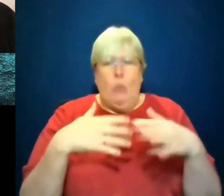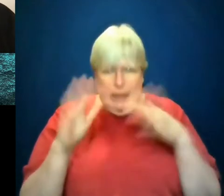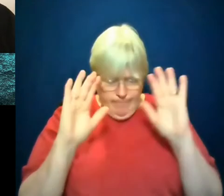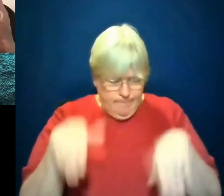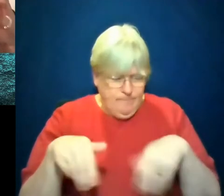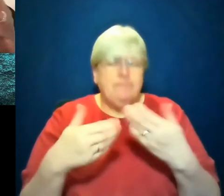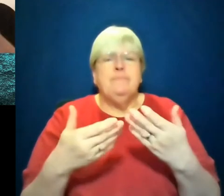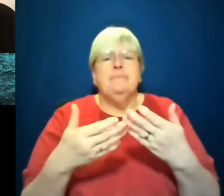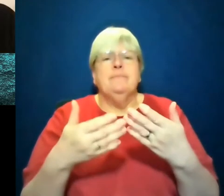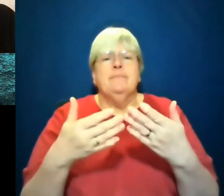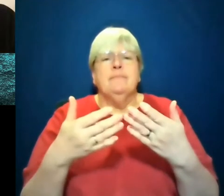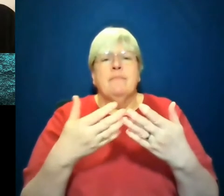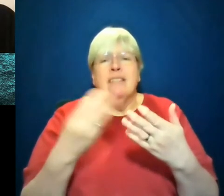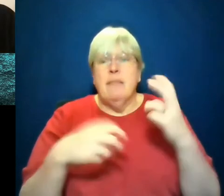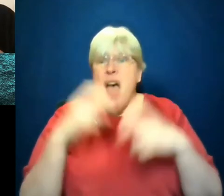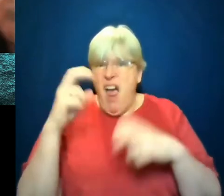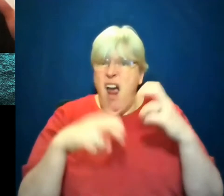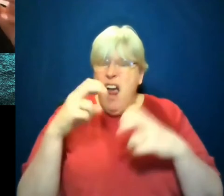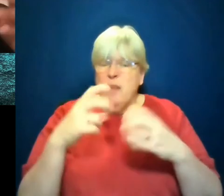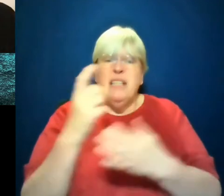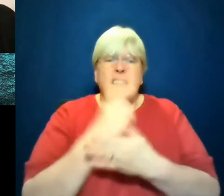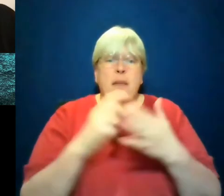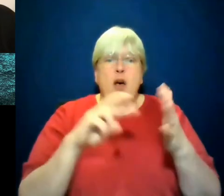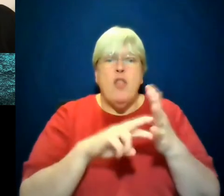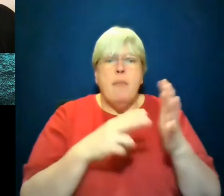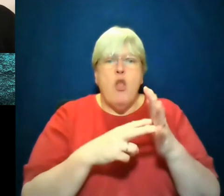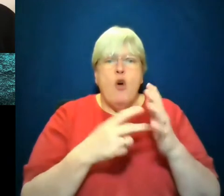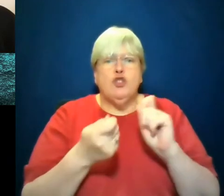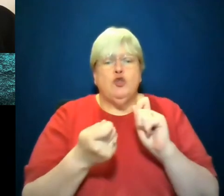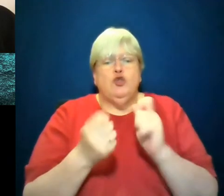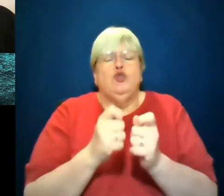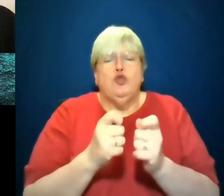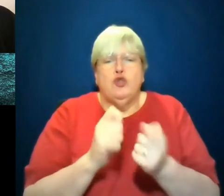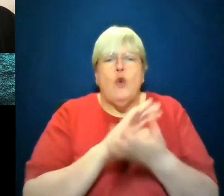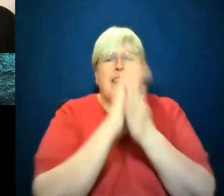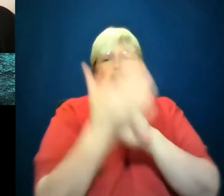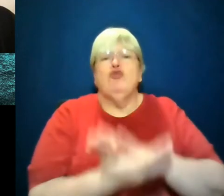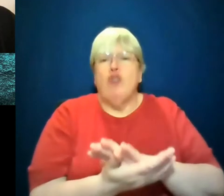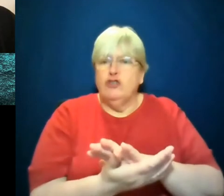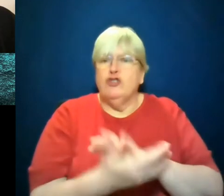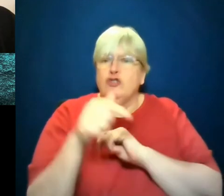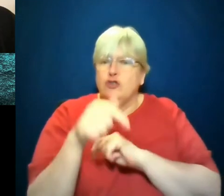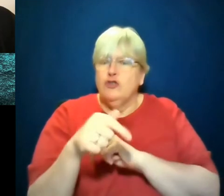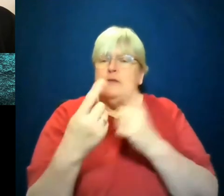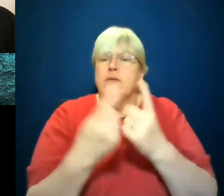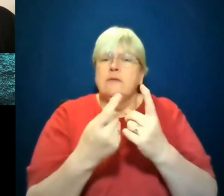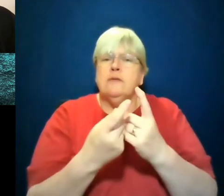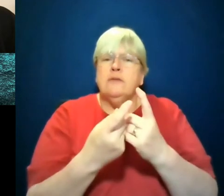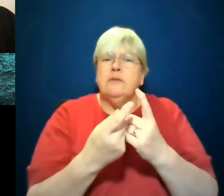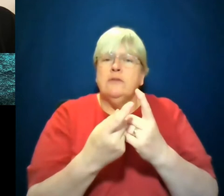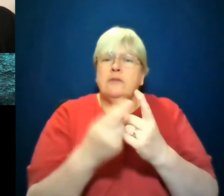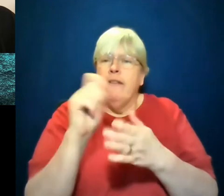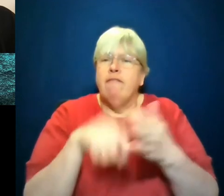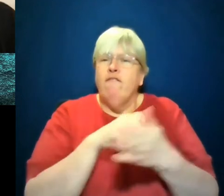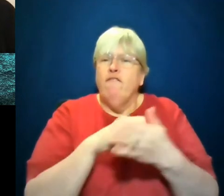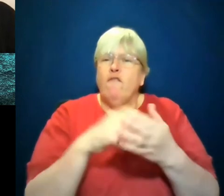anyway, there were some arguments about whether or not the plot could turn on the destruction of voting rights, uh, uh, uh, voting power was